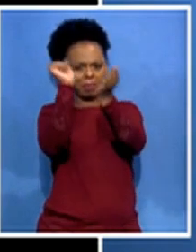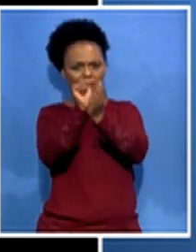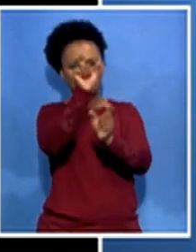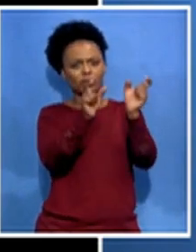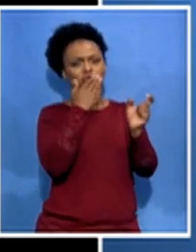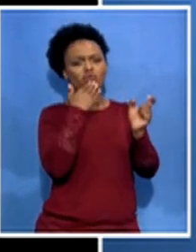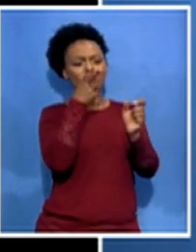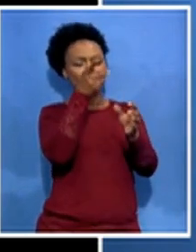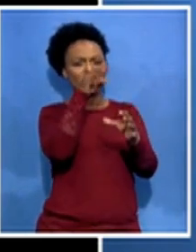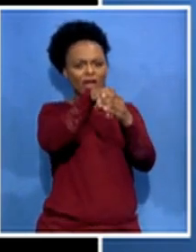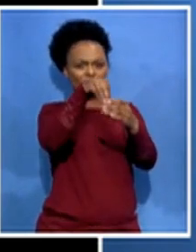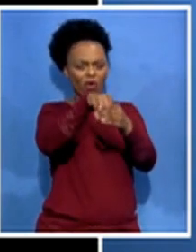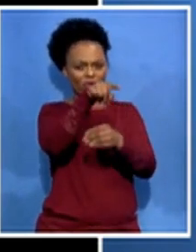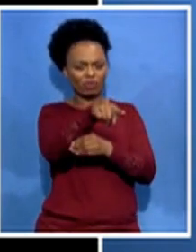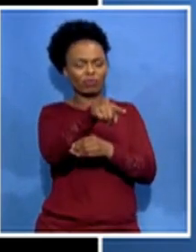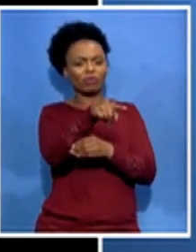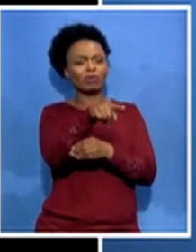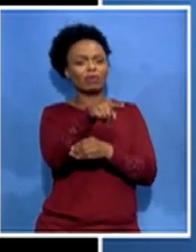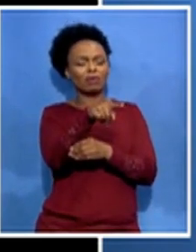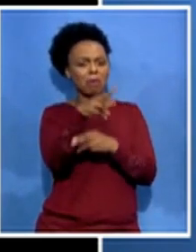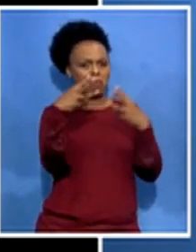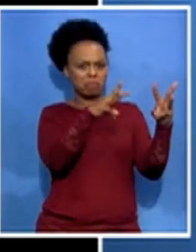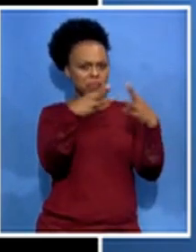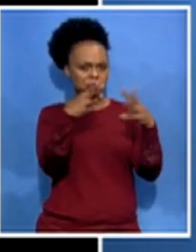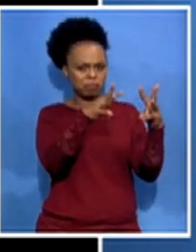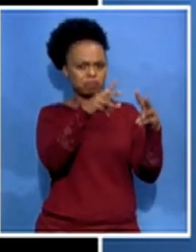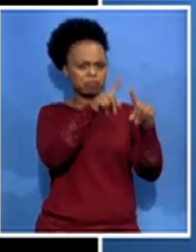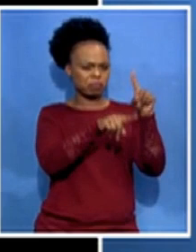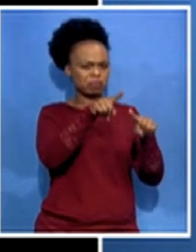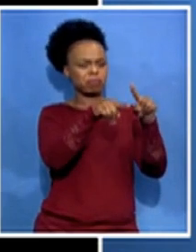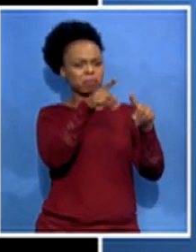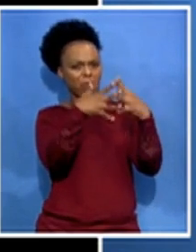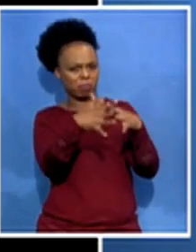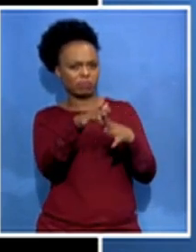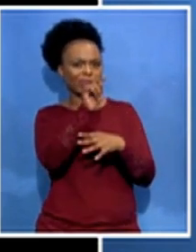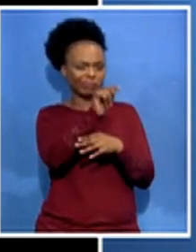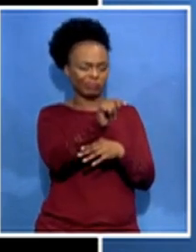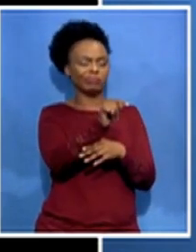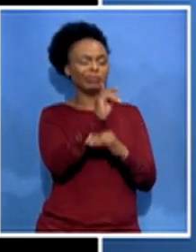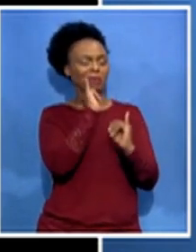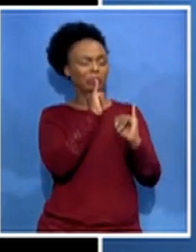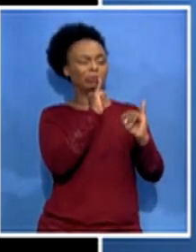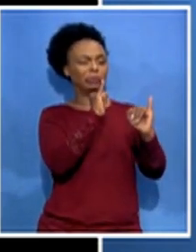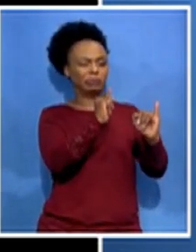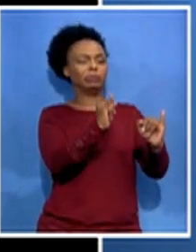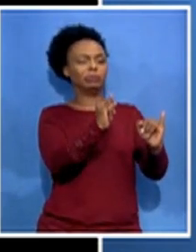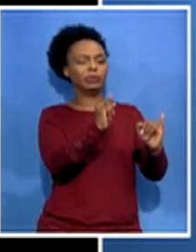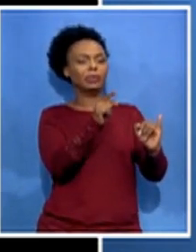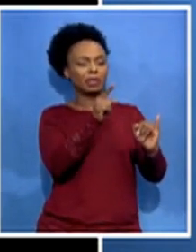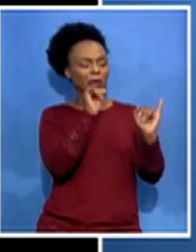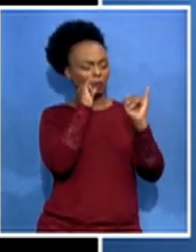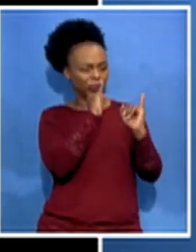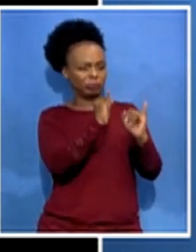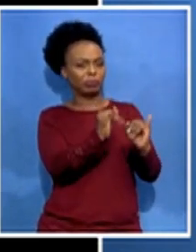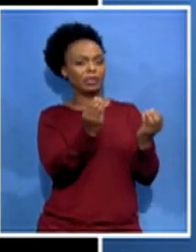uh uh disasters a blight a black spot on the continent the rwandan genocide